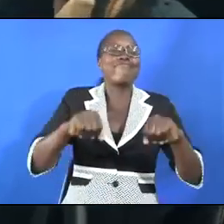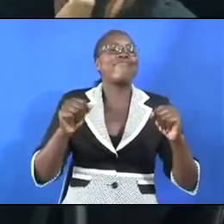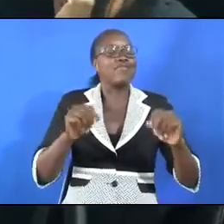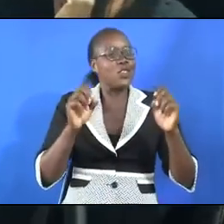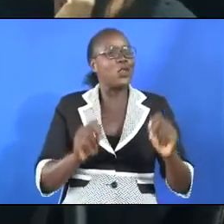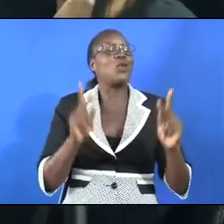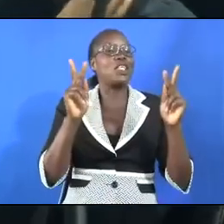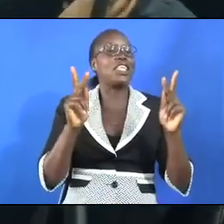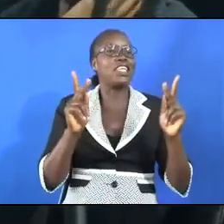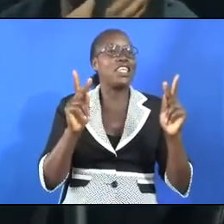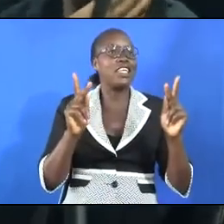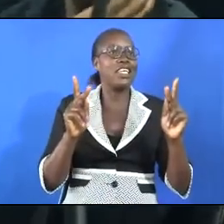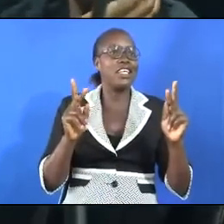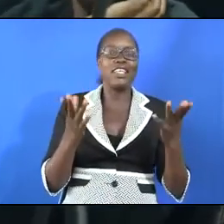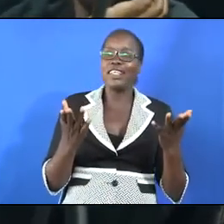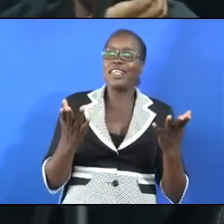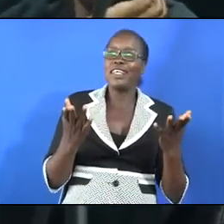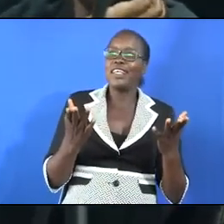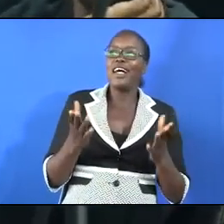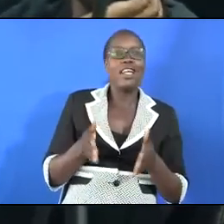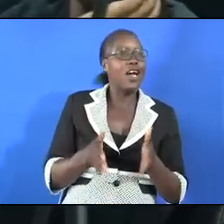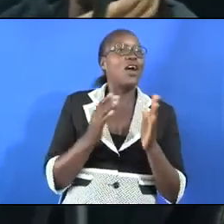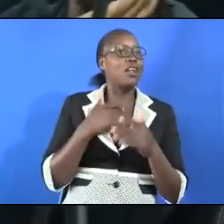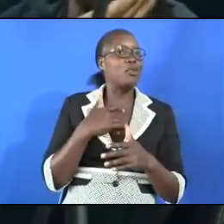How sweet you are overruled today.